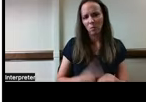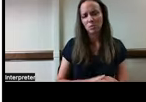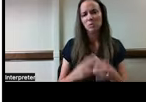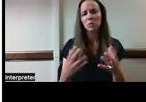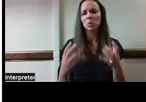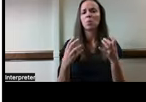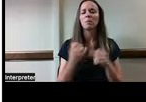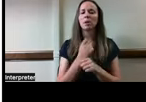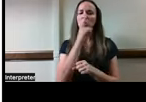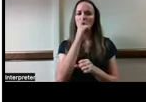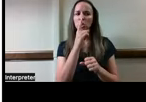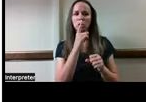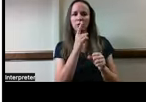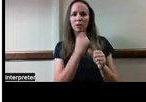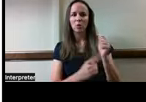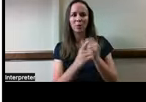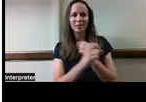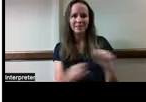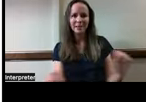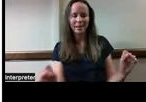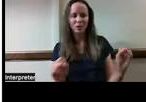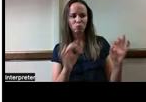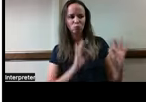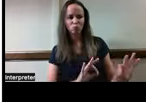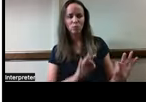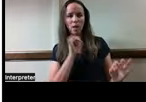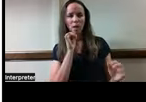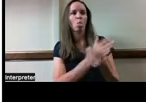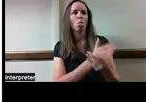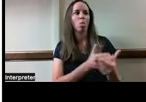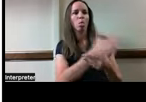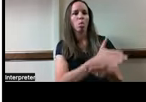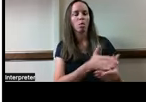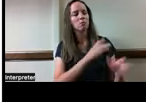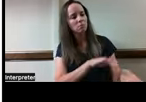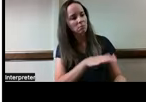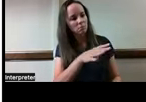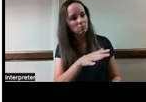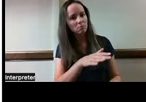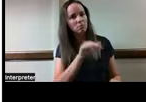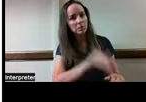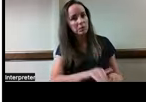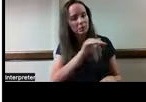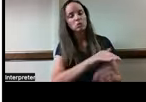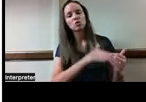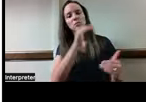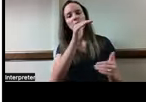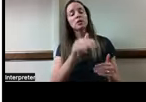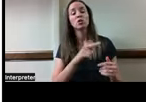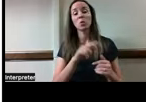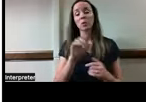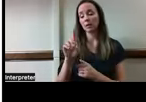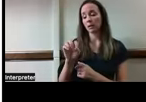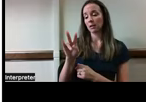that our loved ones are cared for and that we don't have to bother them all the time to do that. So these devices can seem really